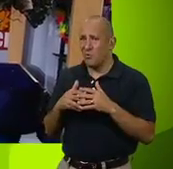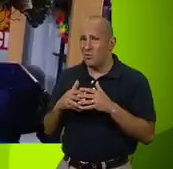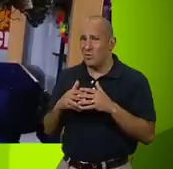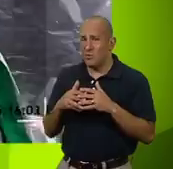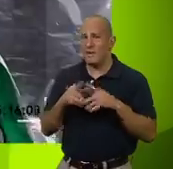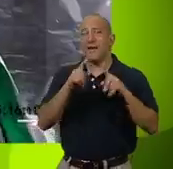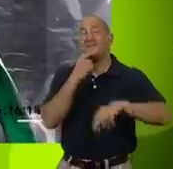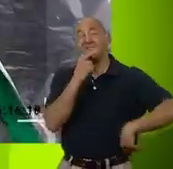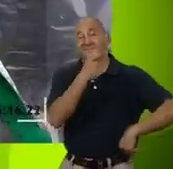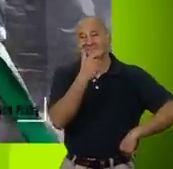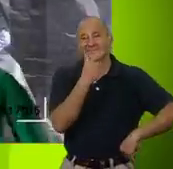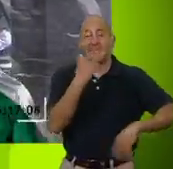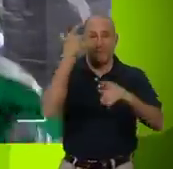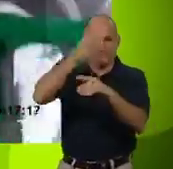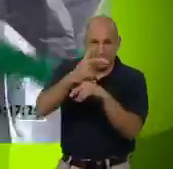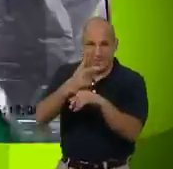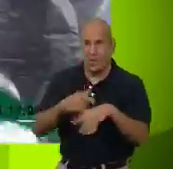Fair point. Action.